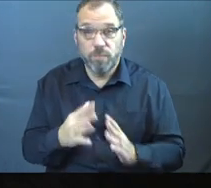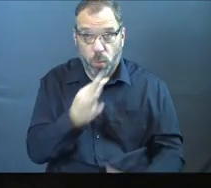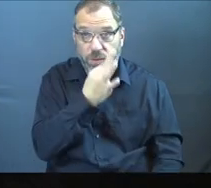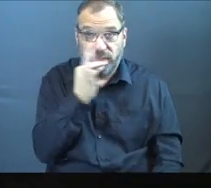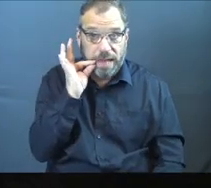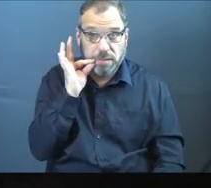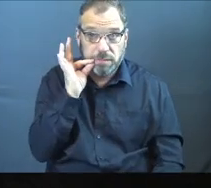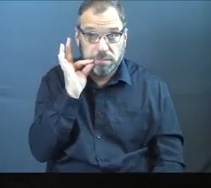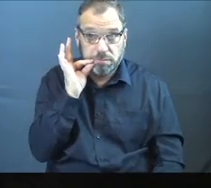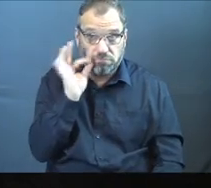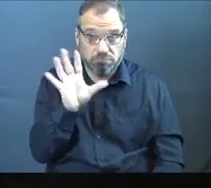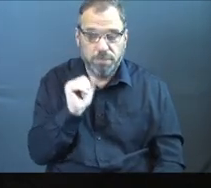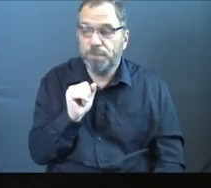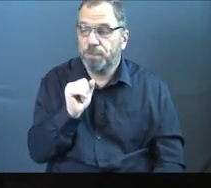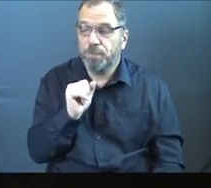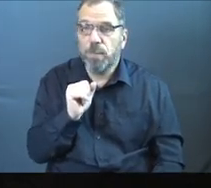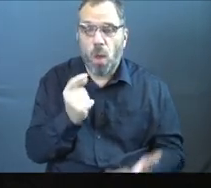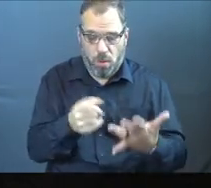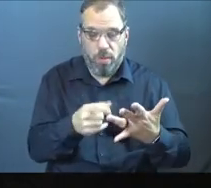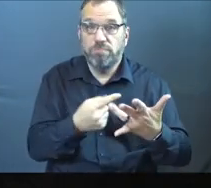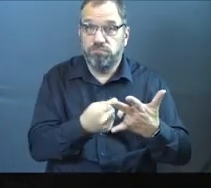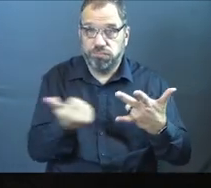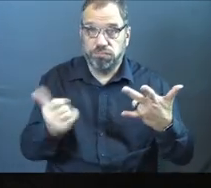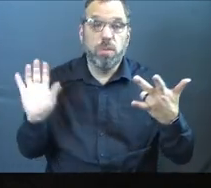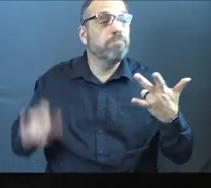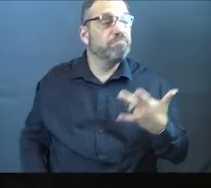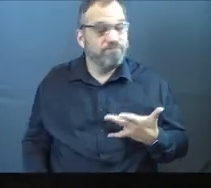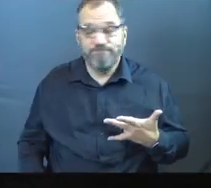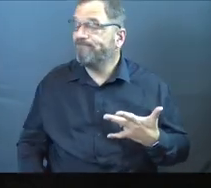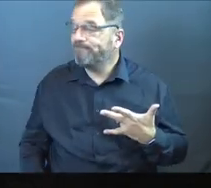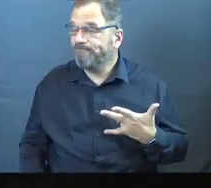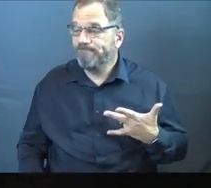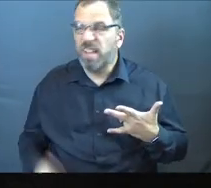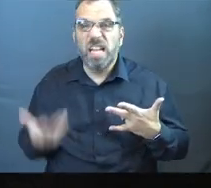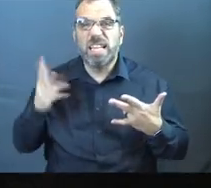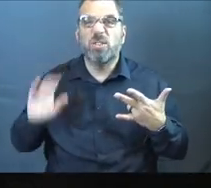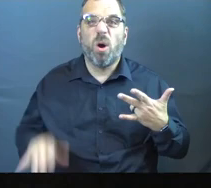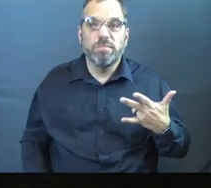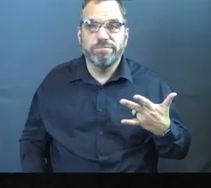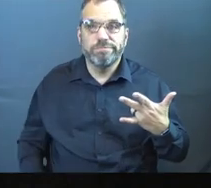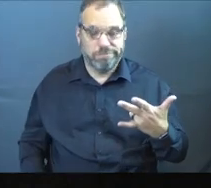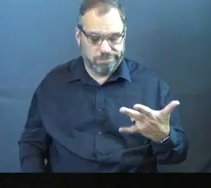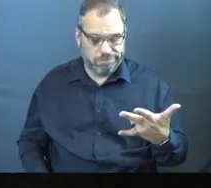we fast, we do the elimination part and that's it.